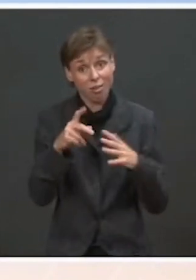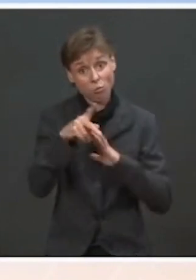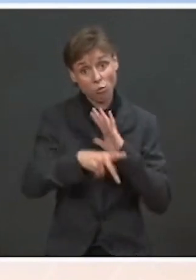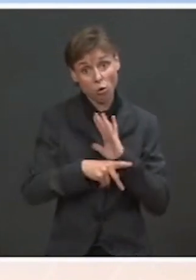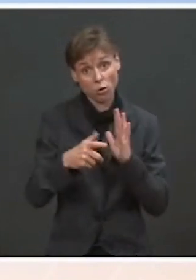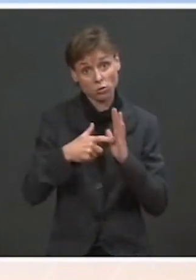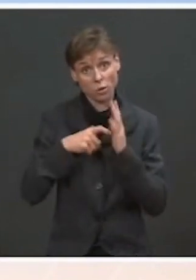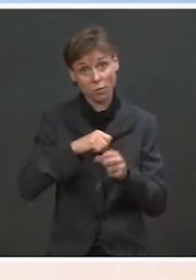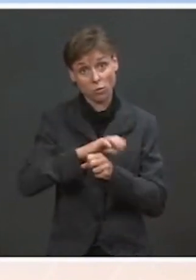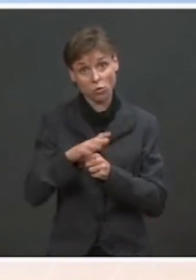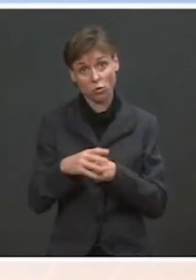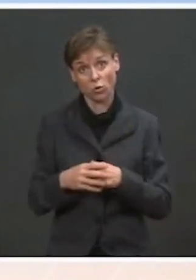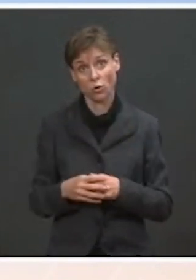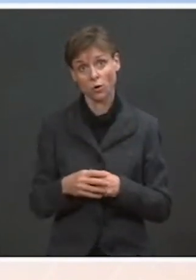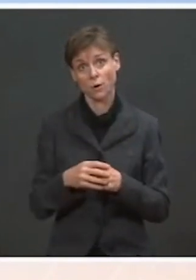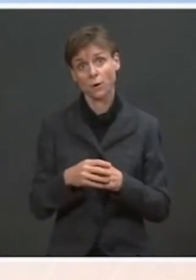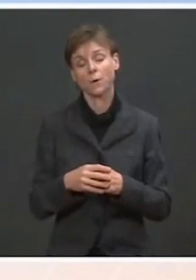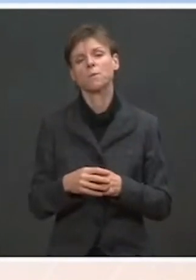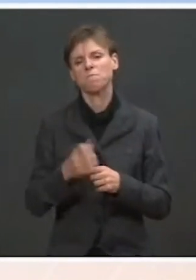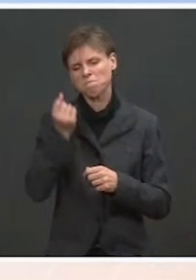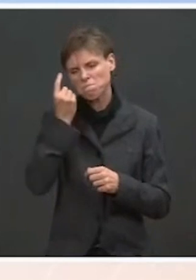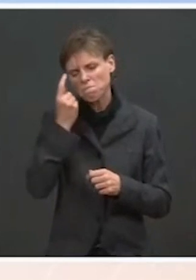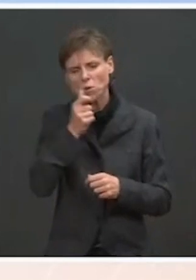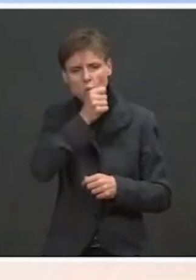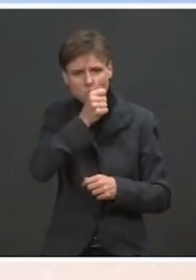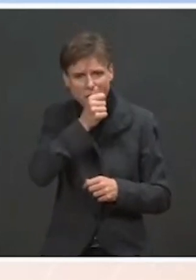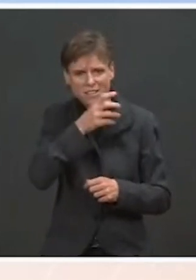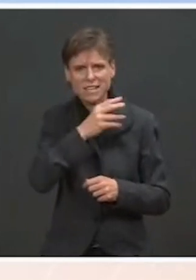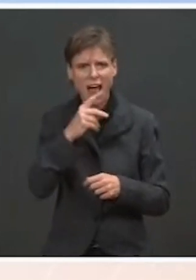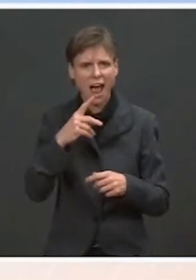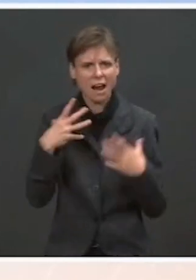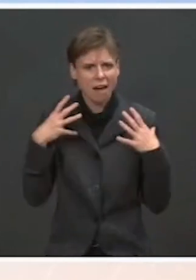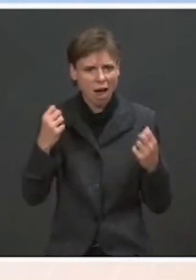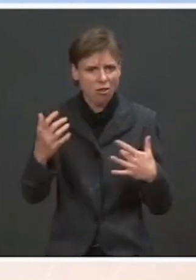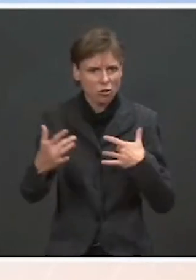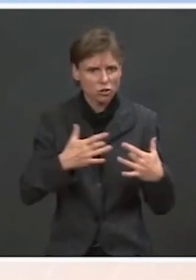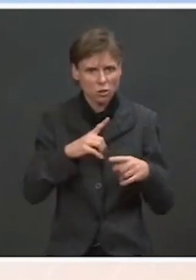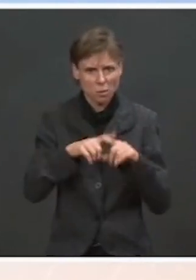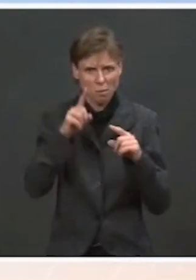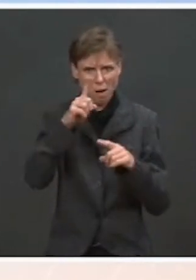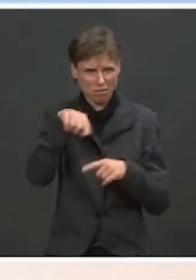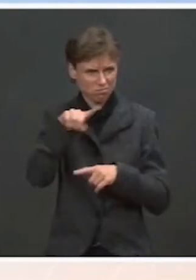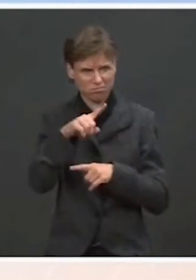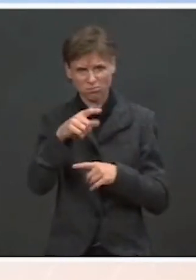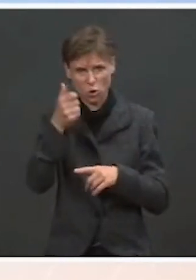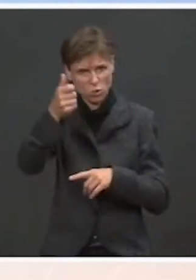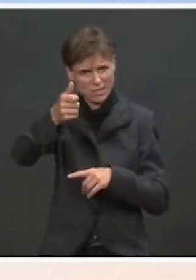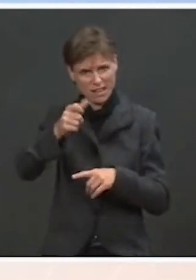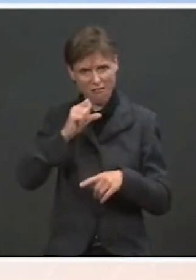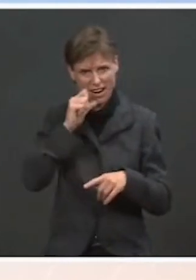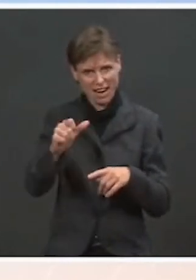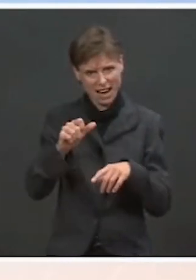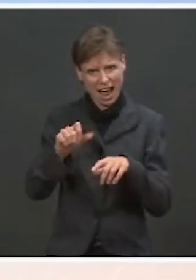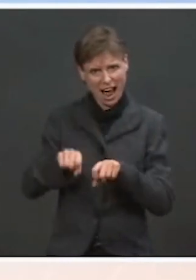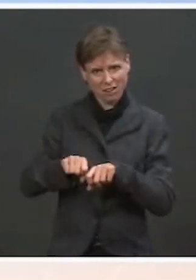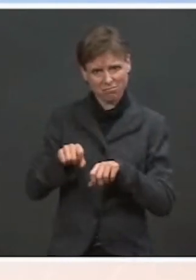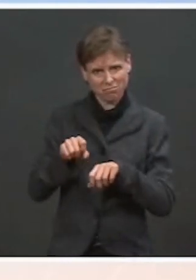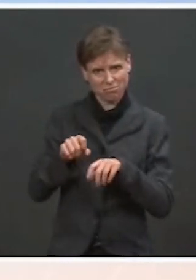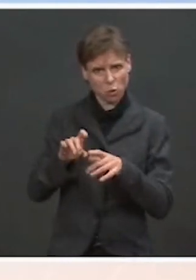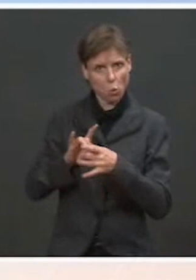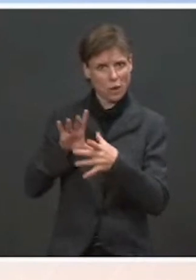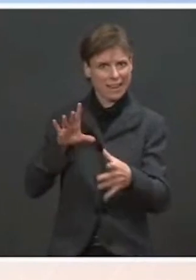COVID protocols and, obviously, privacy concerns, even you all haven't released any images that you, obviously, could redact if you wanted to.